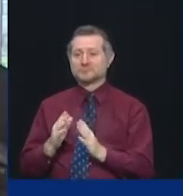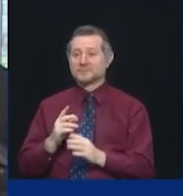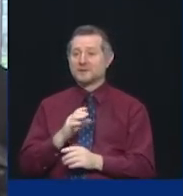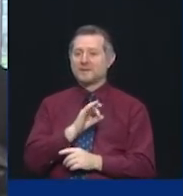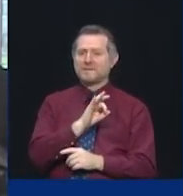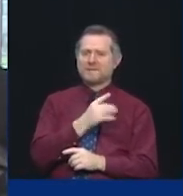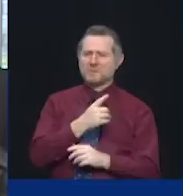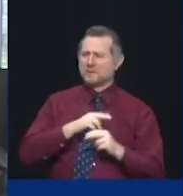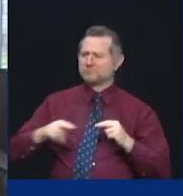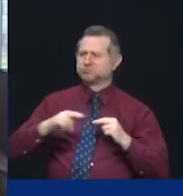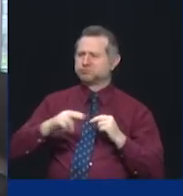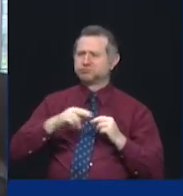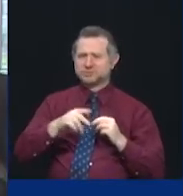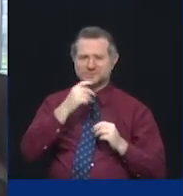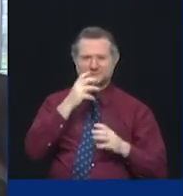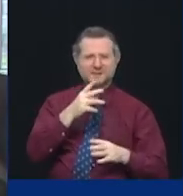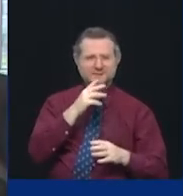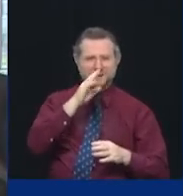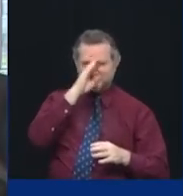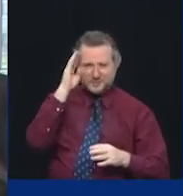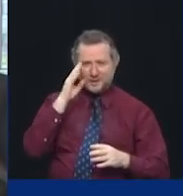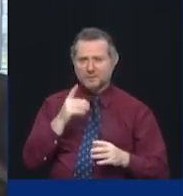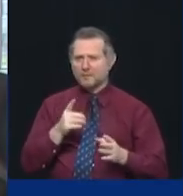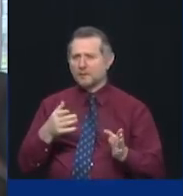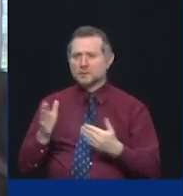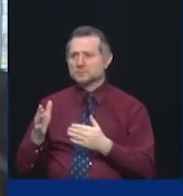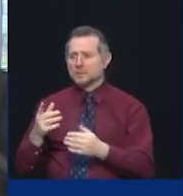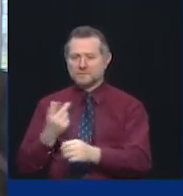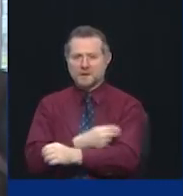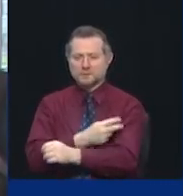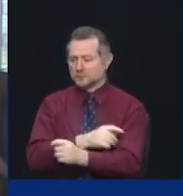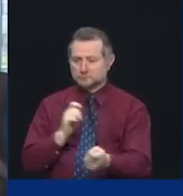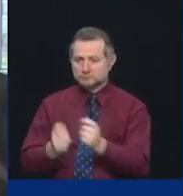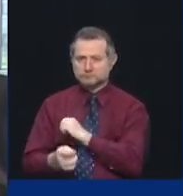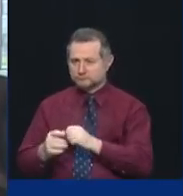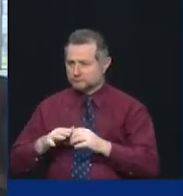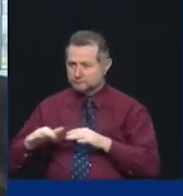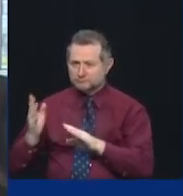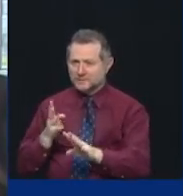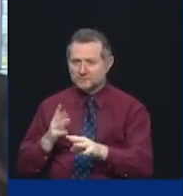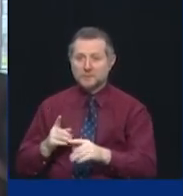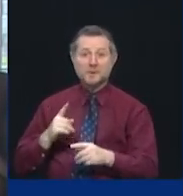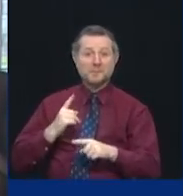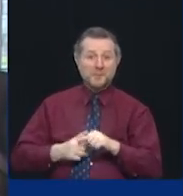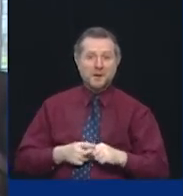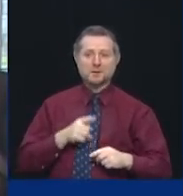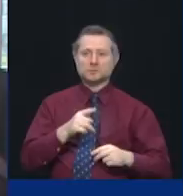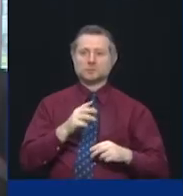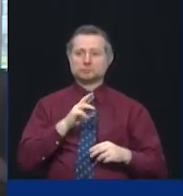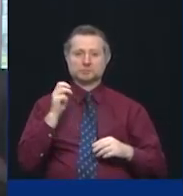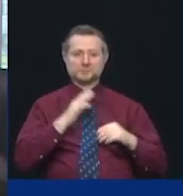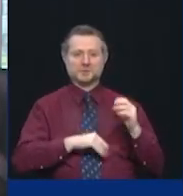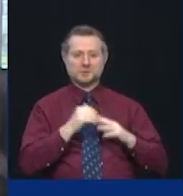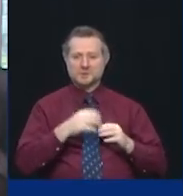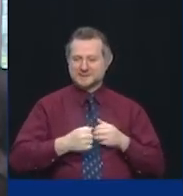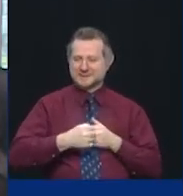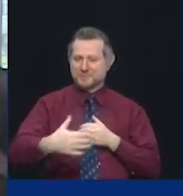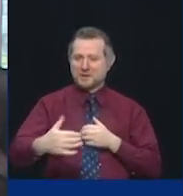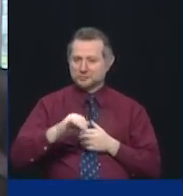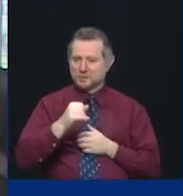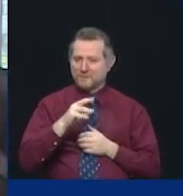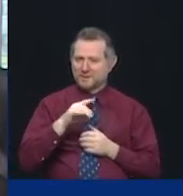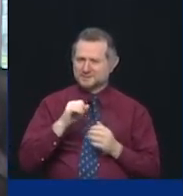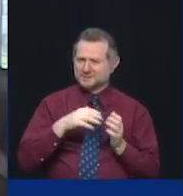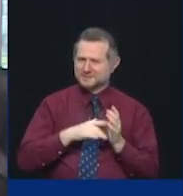site to building this facility, all at the same time. And he's